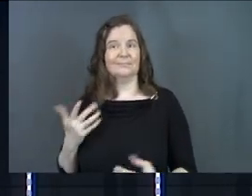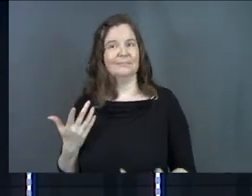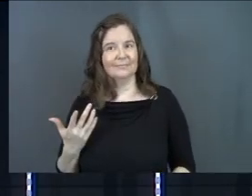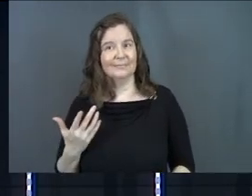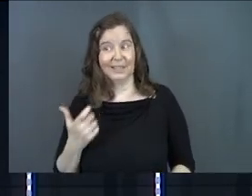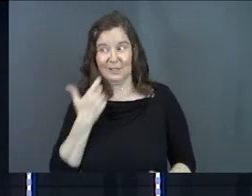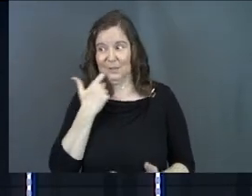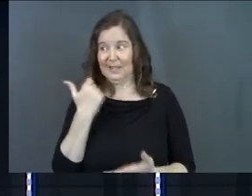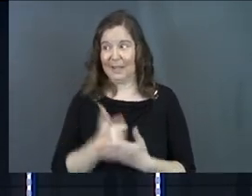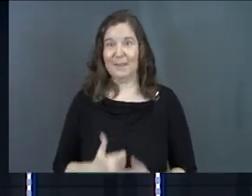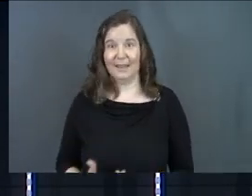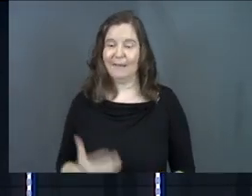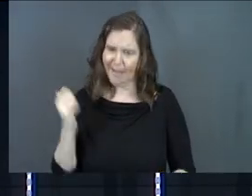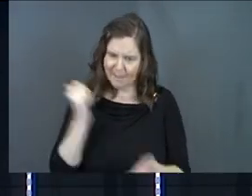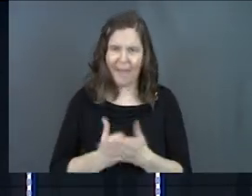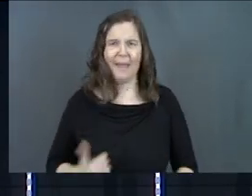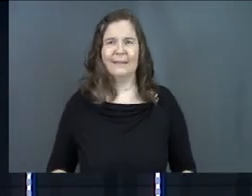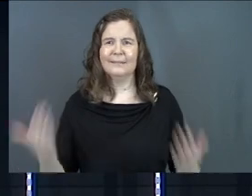today.